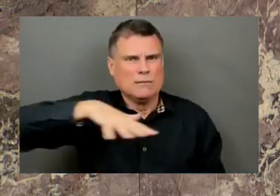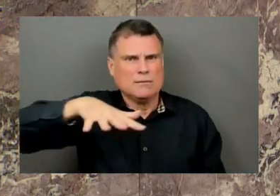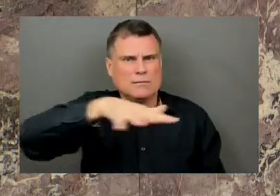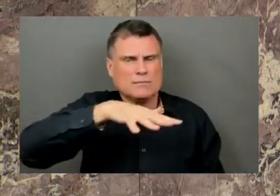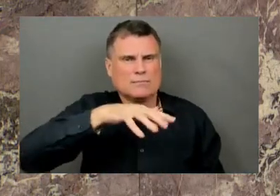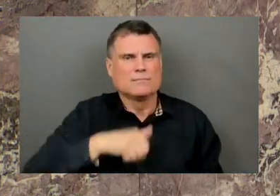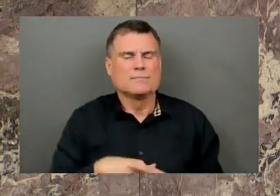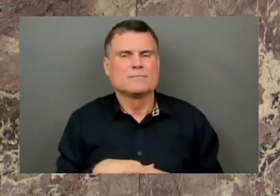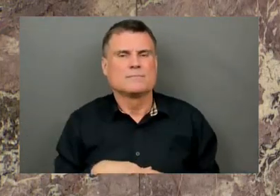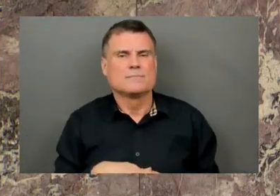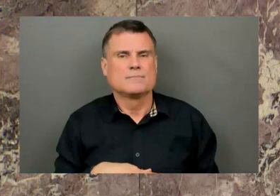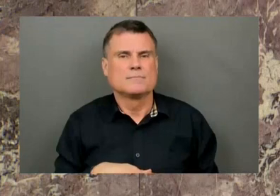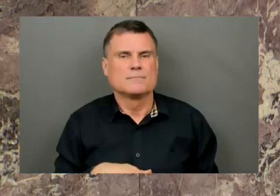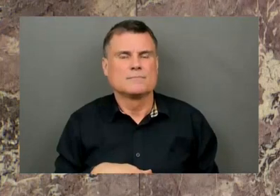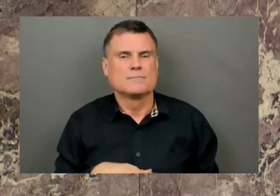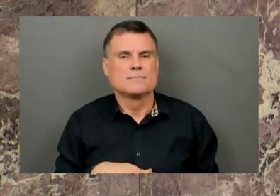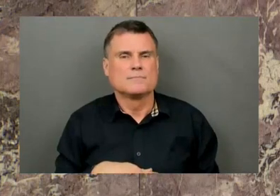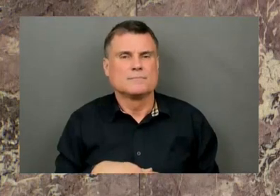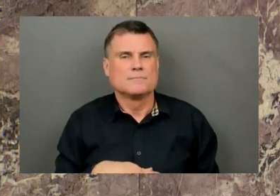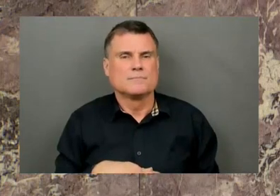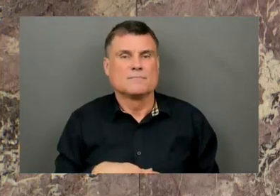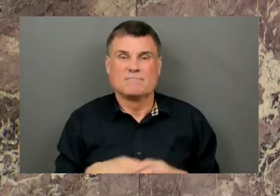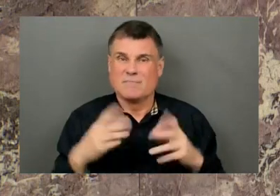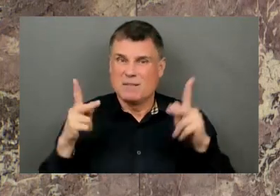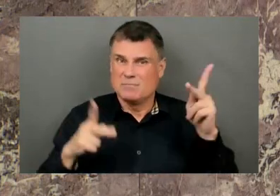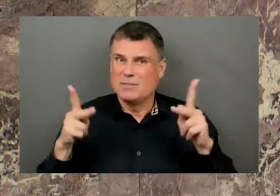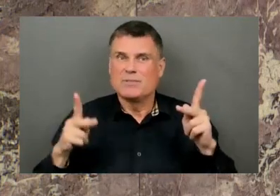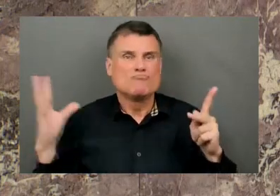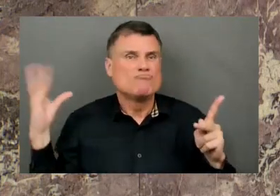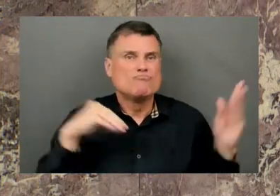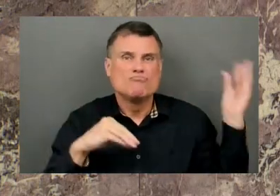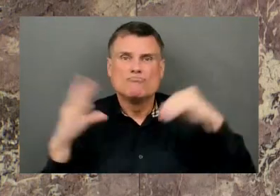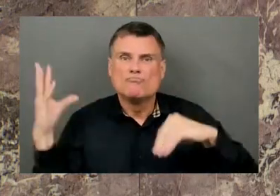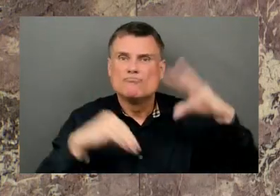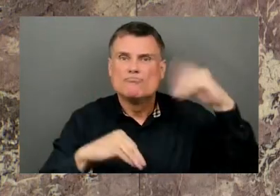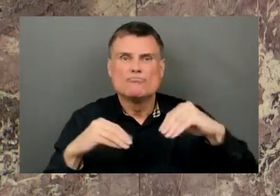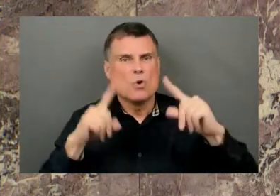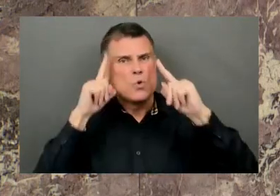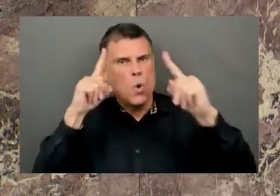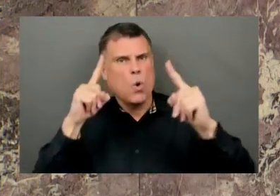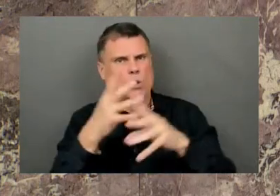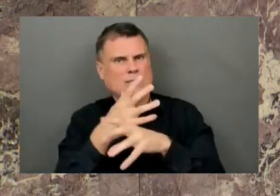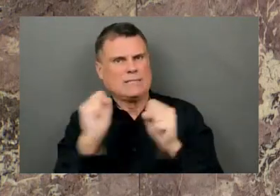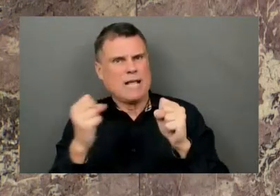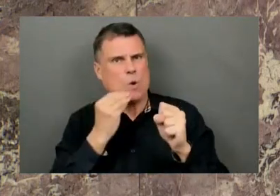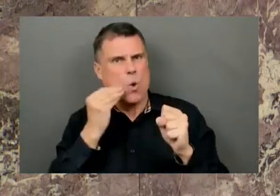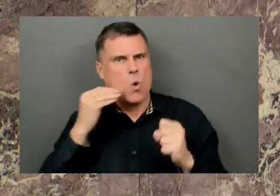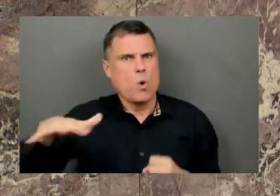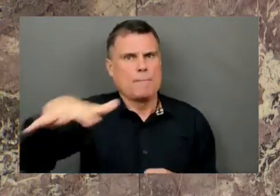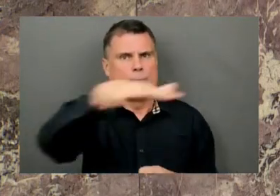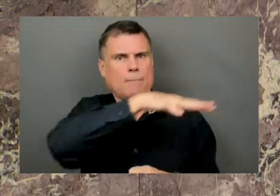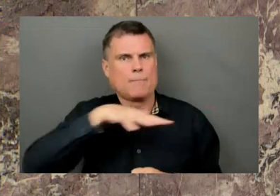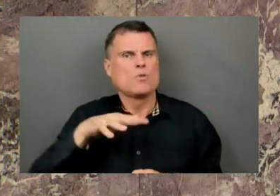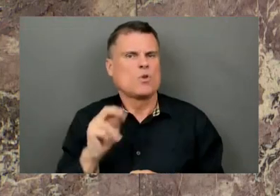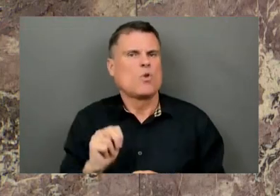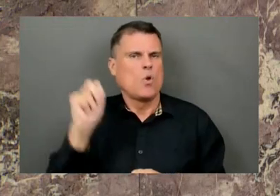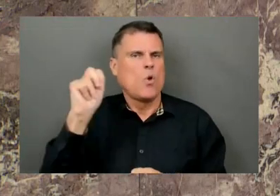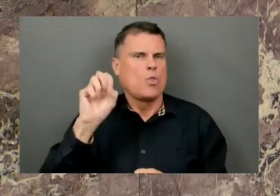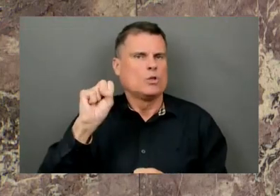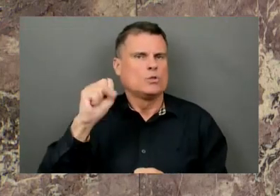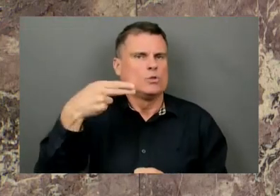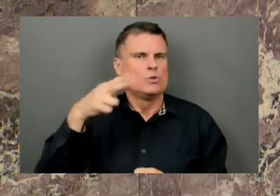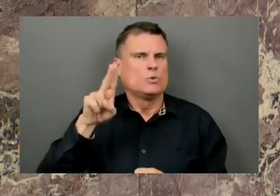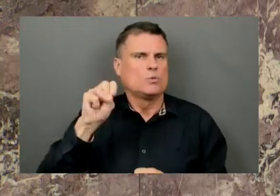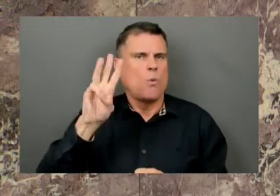countless homes and businesses across the North Shuswap. I also want to recognize the efforts of the local volunteer fire